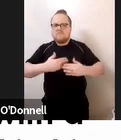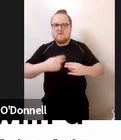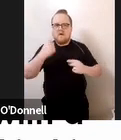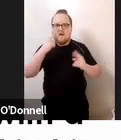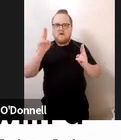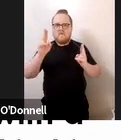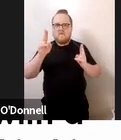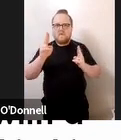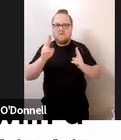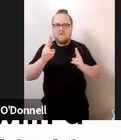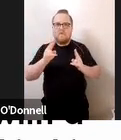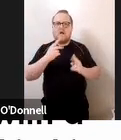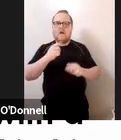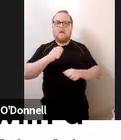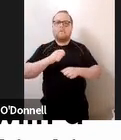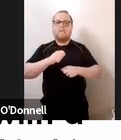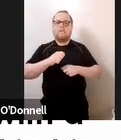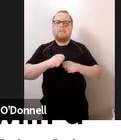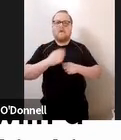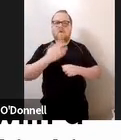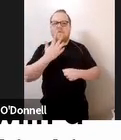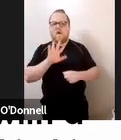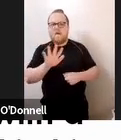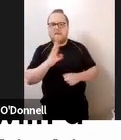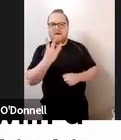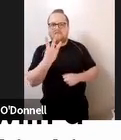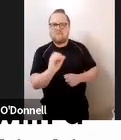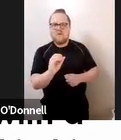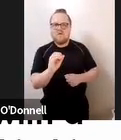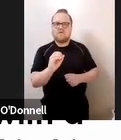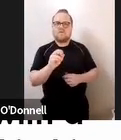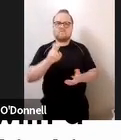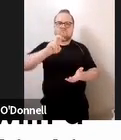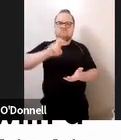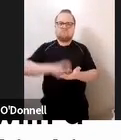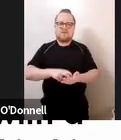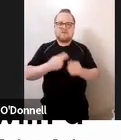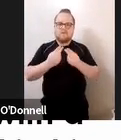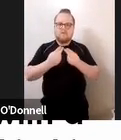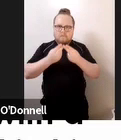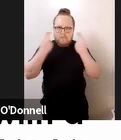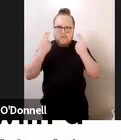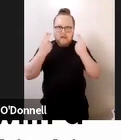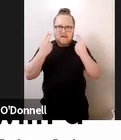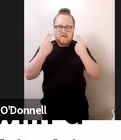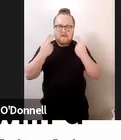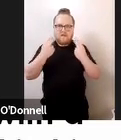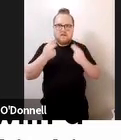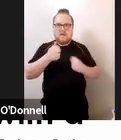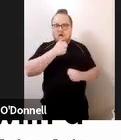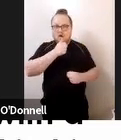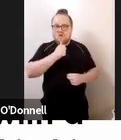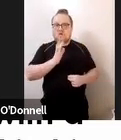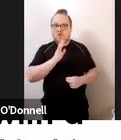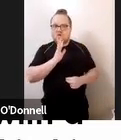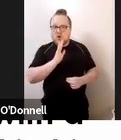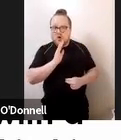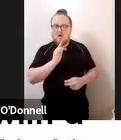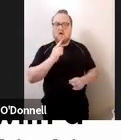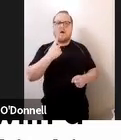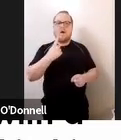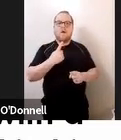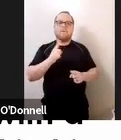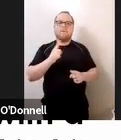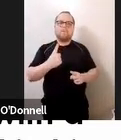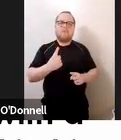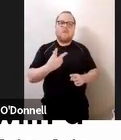when he was in his 40s dalton uses speech and two hearing aids to communicate although he struggles in groups and